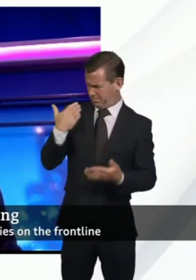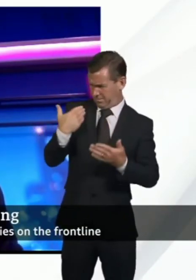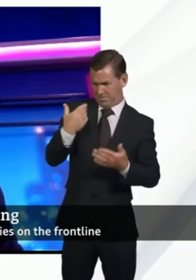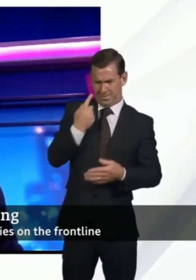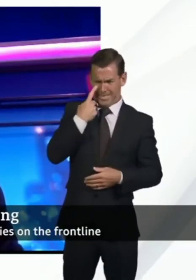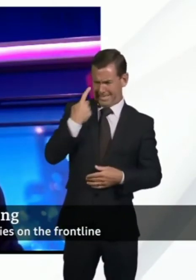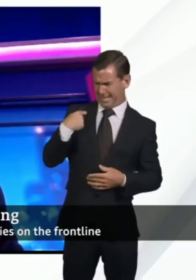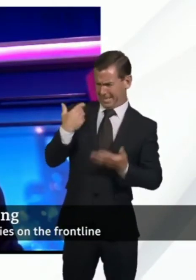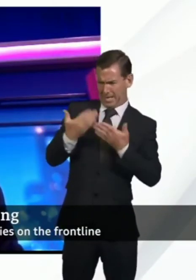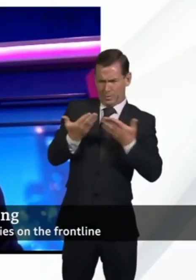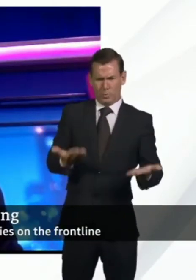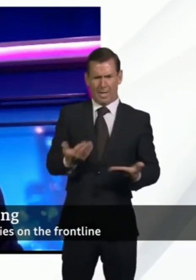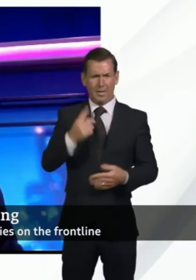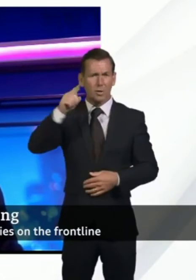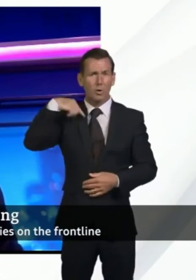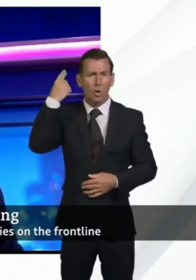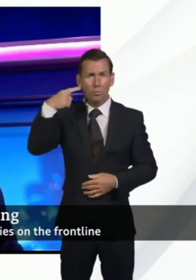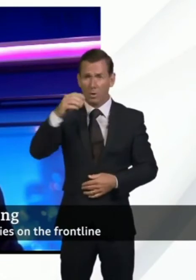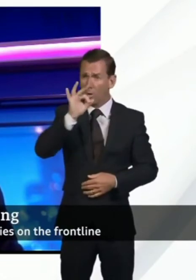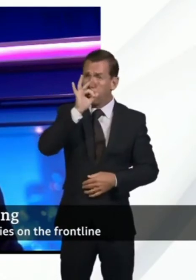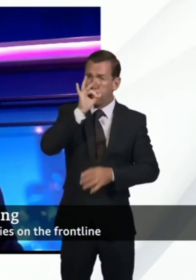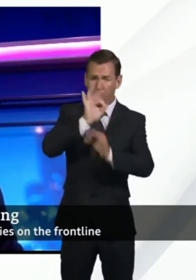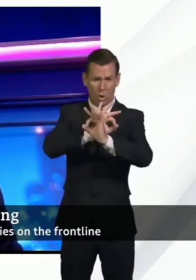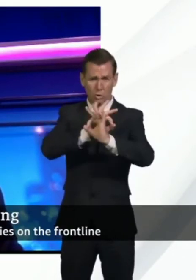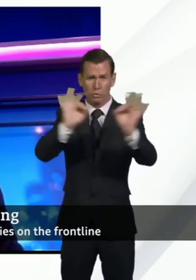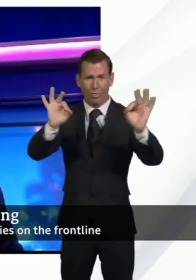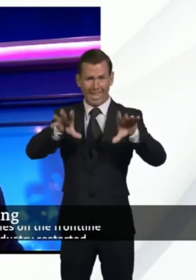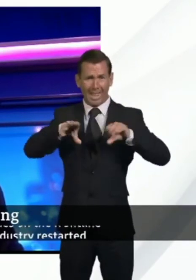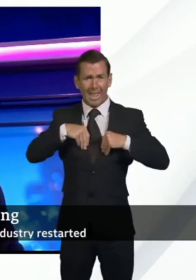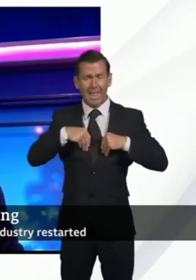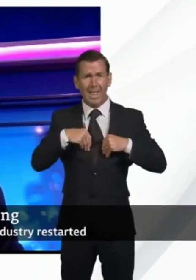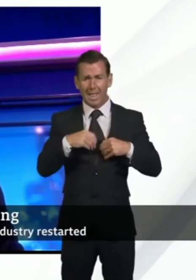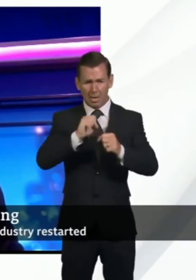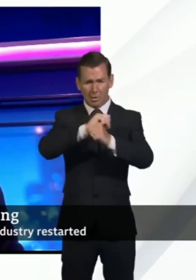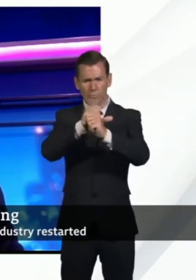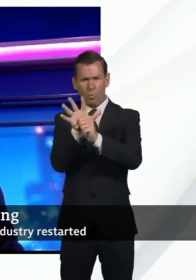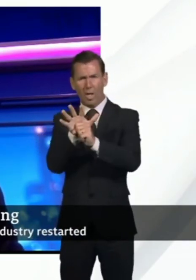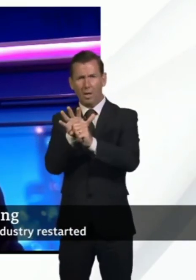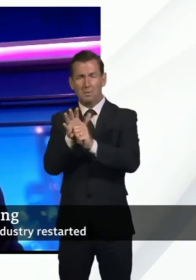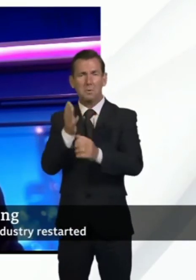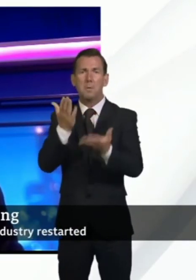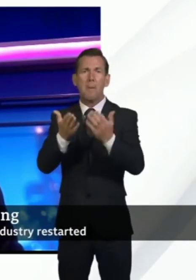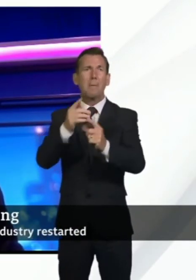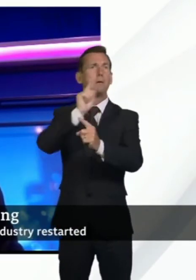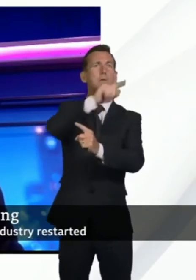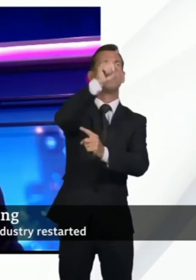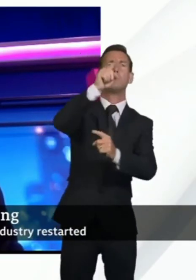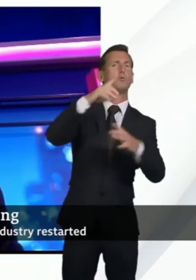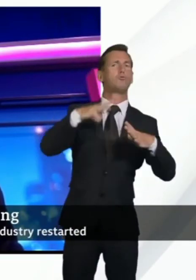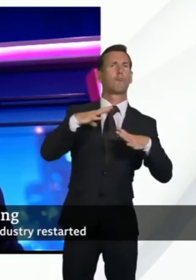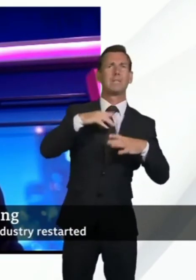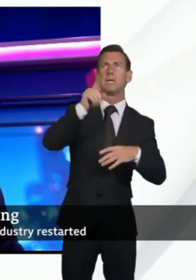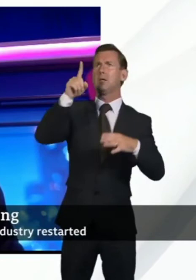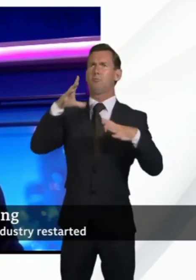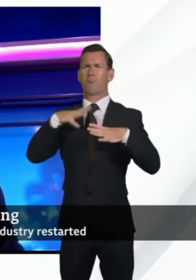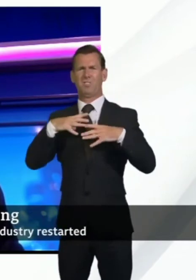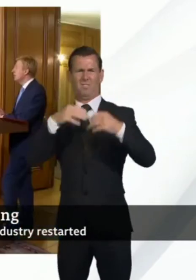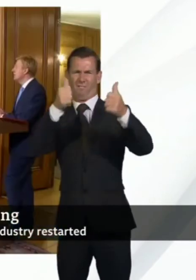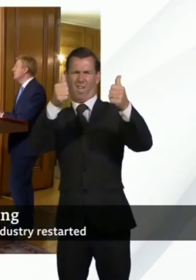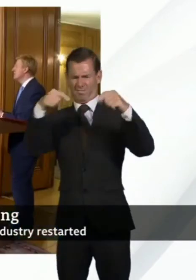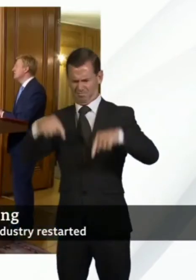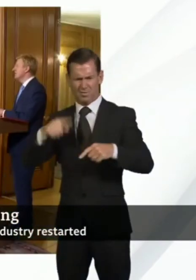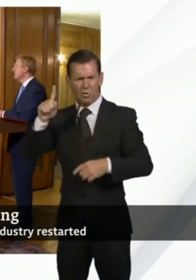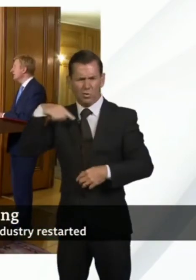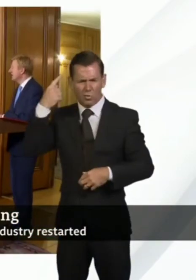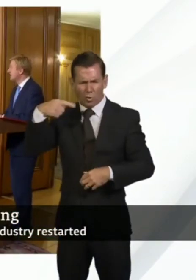there's a very strong argument that even if other parts of the country are not ready for children to go back and the rest, London is ready. Well,